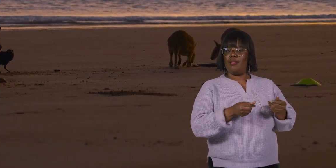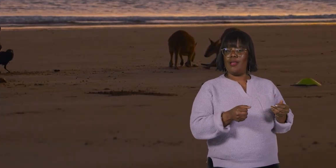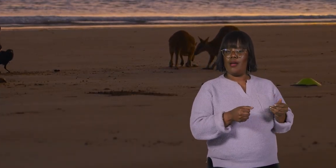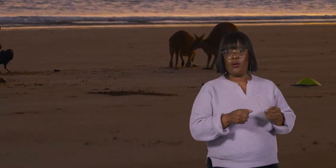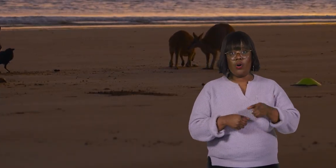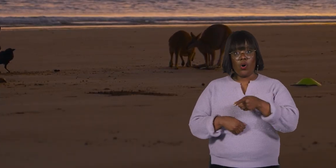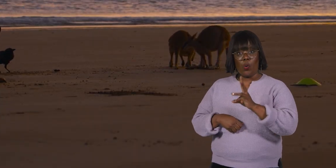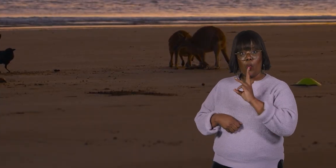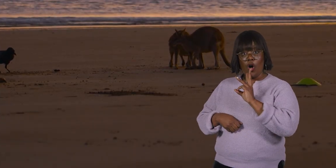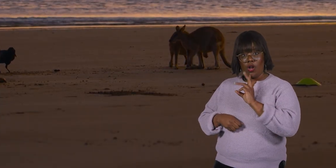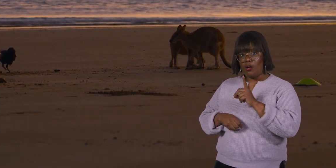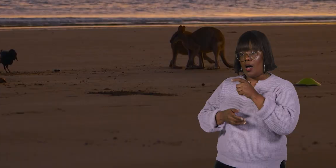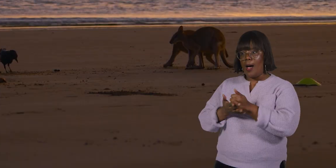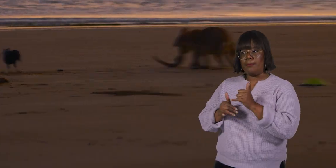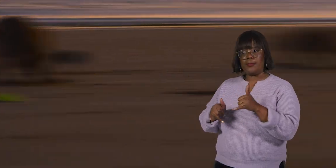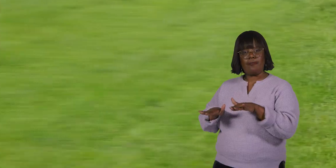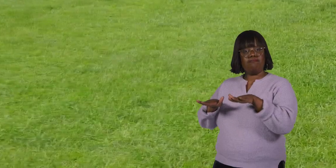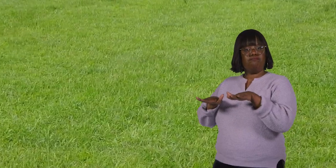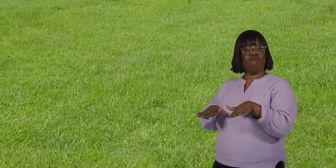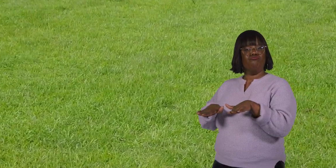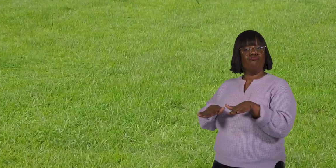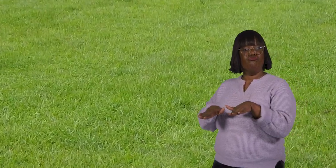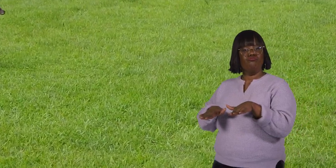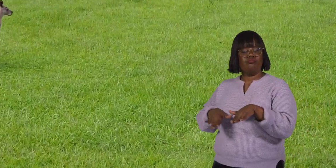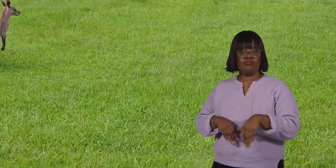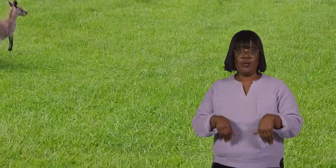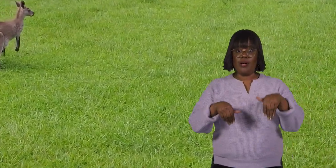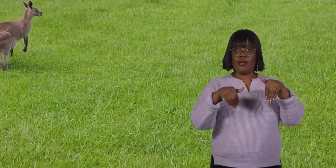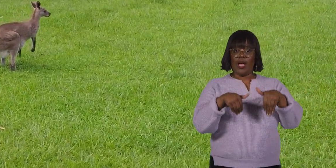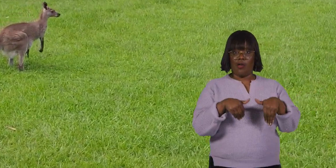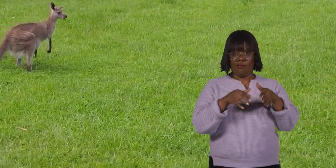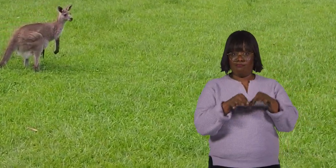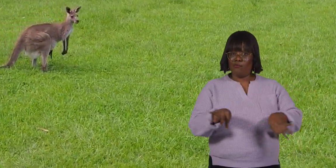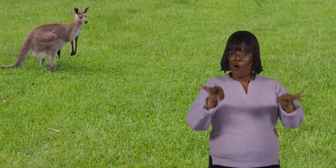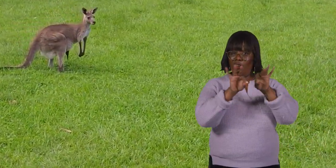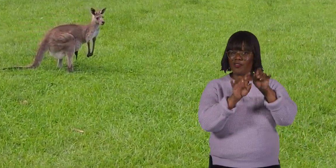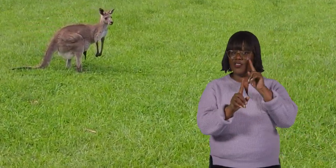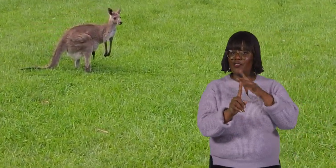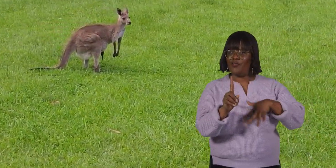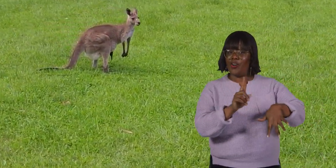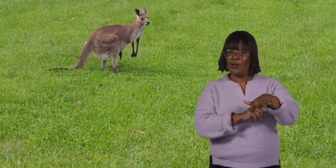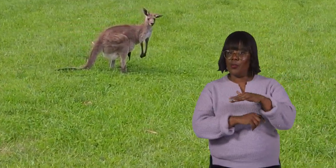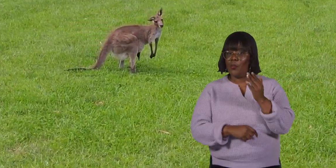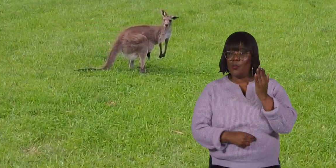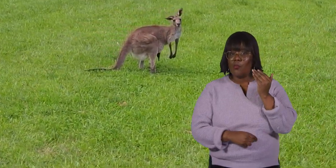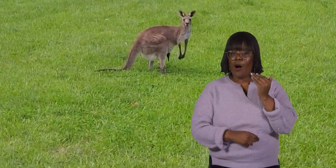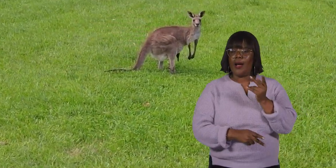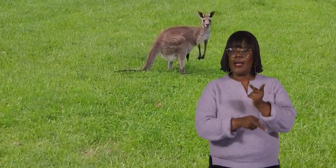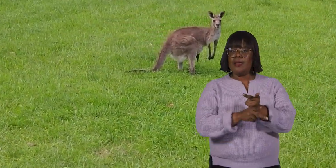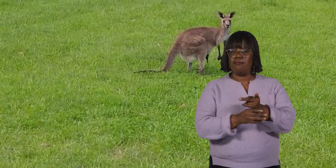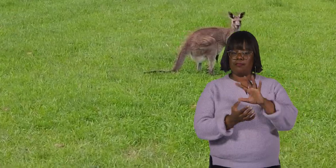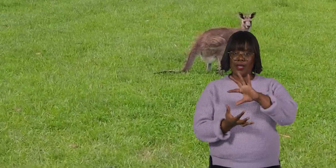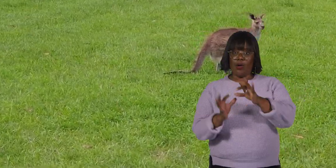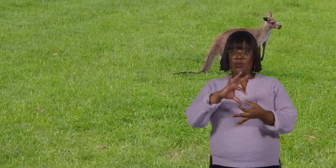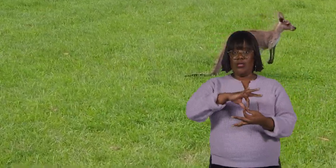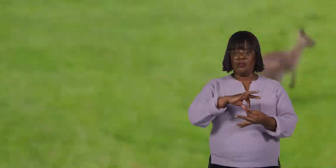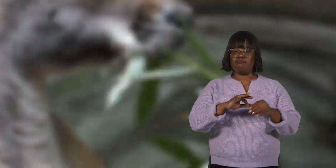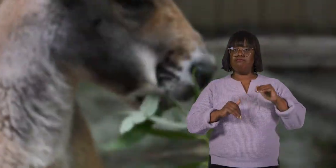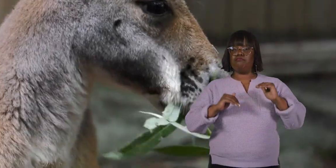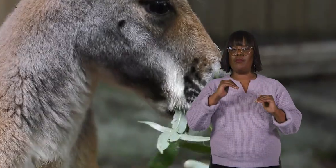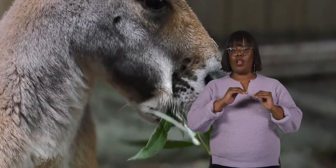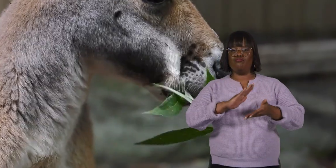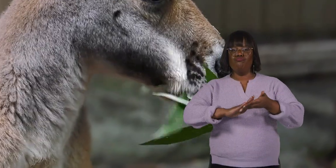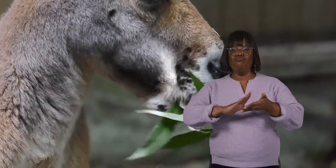or water to help them get around. Kangaroos are essential for the environment because they help keep the ecosystem balanced.